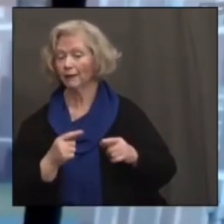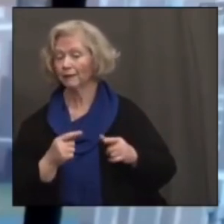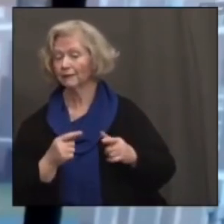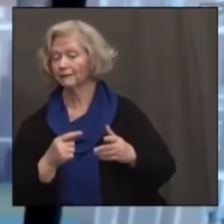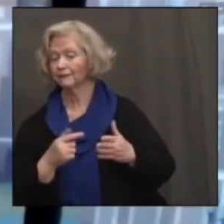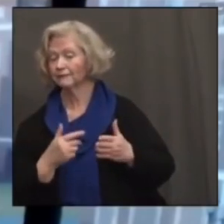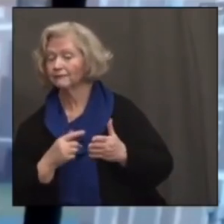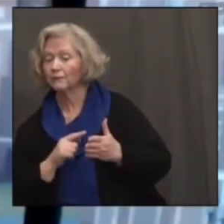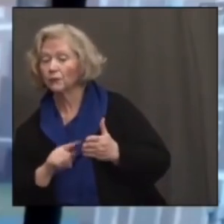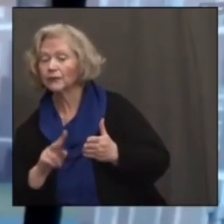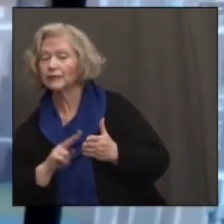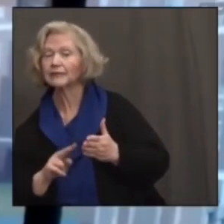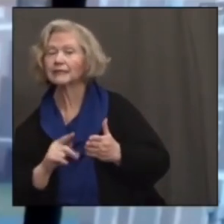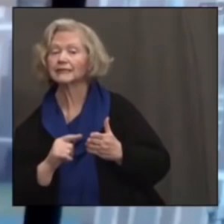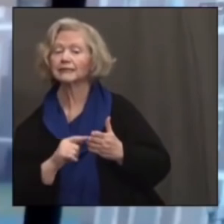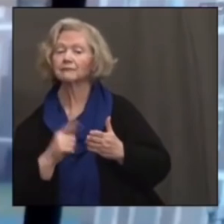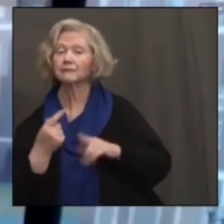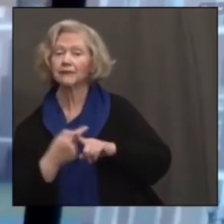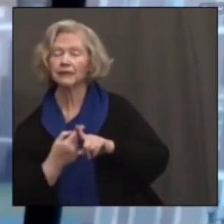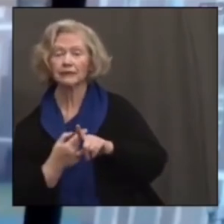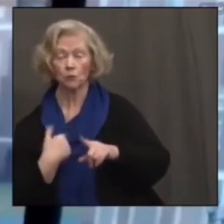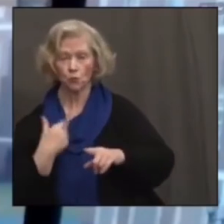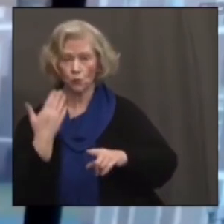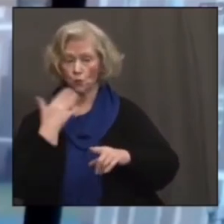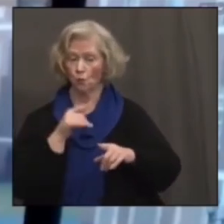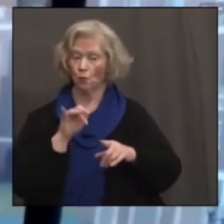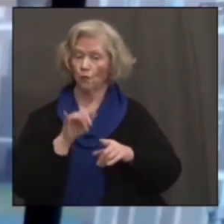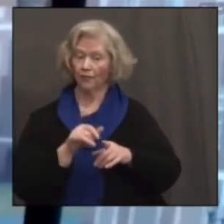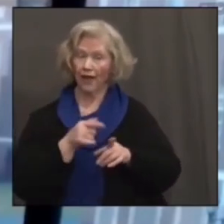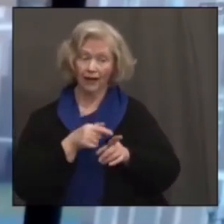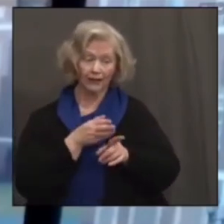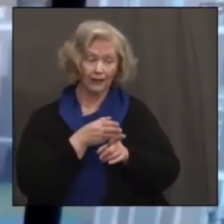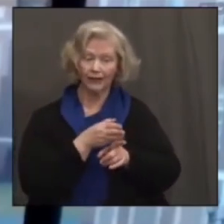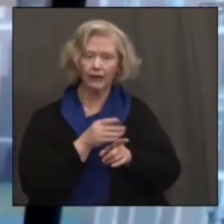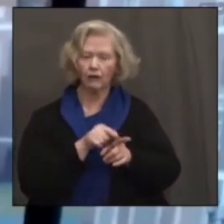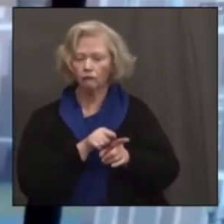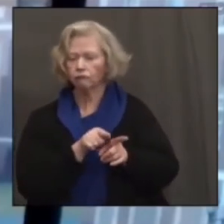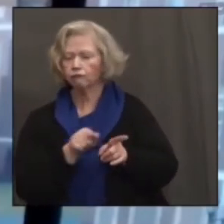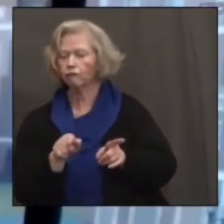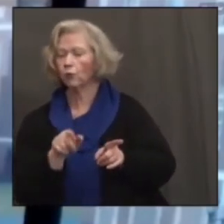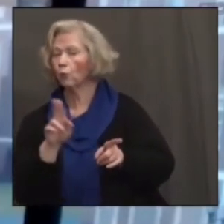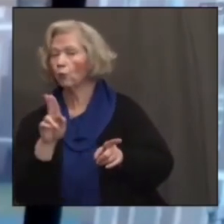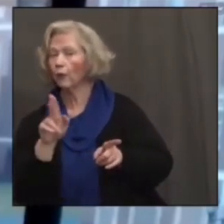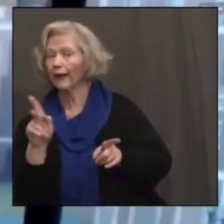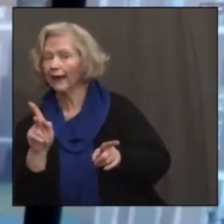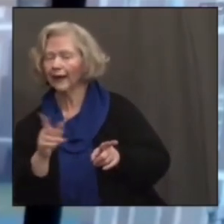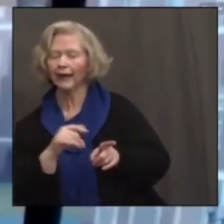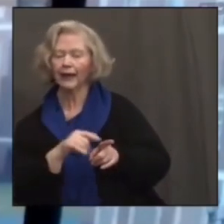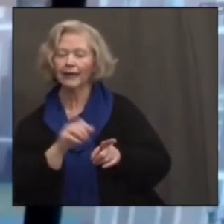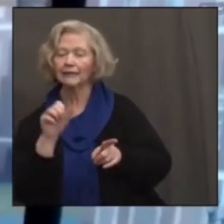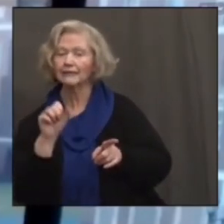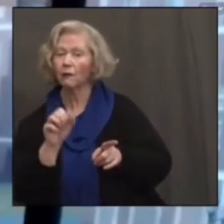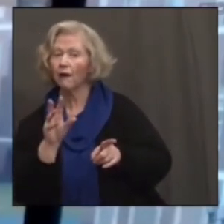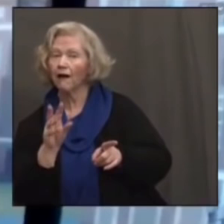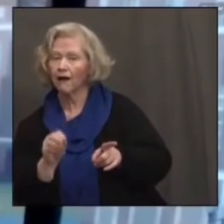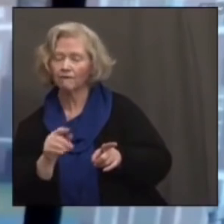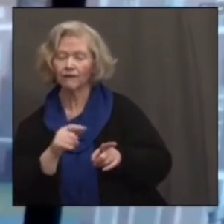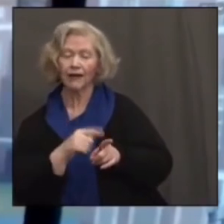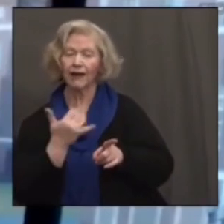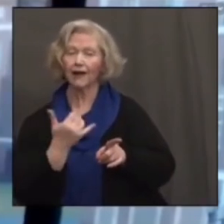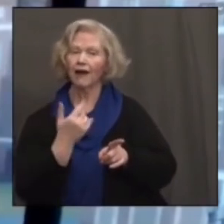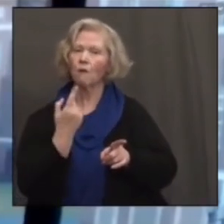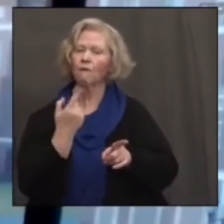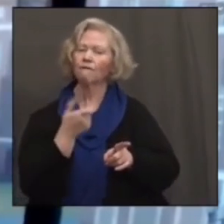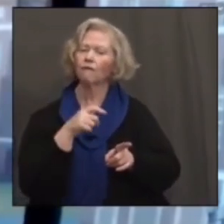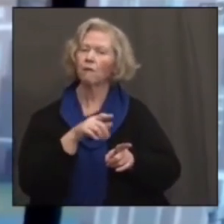months. We know that these variants of concern, the UK variant, the South African variant, and now the Brazilian variant